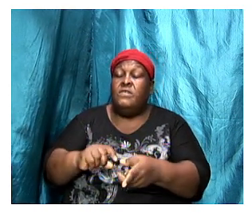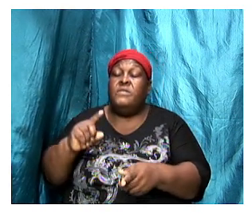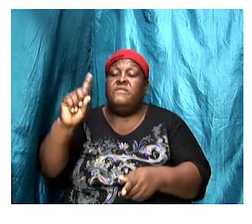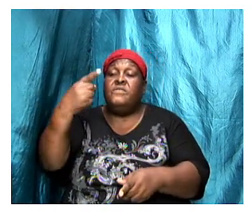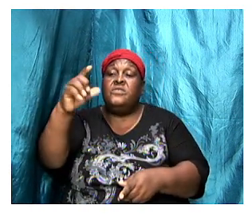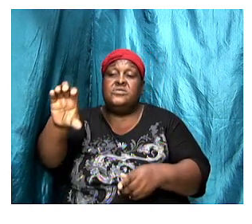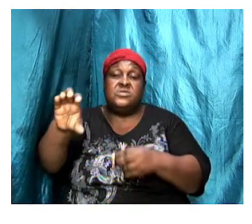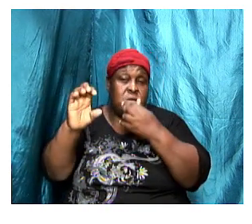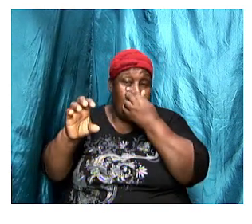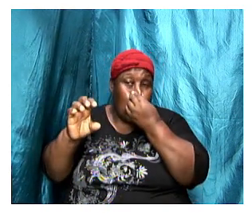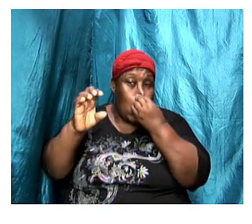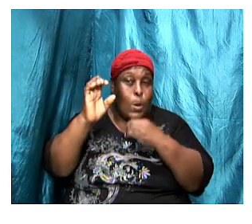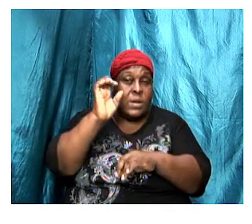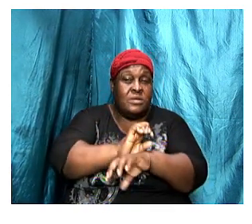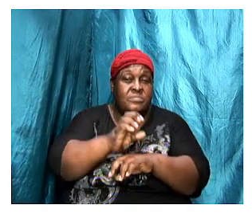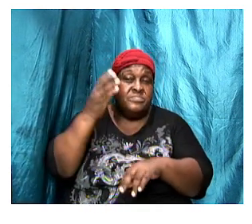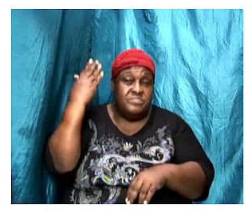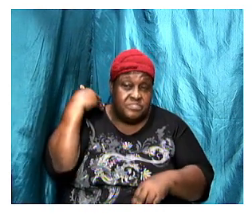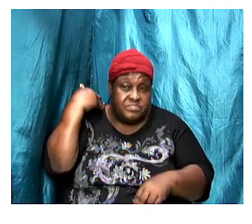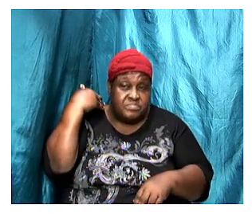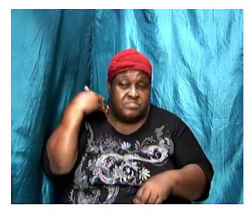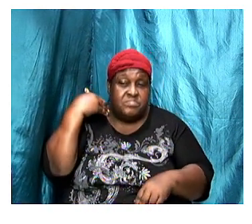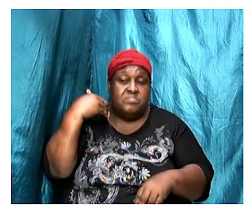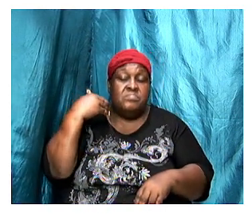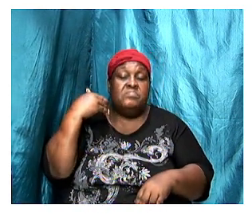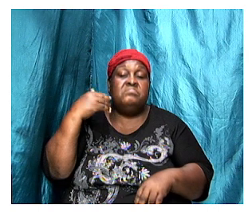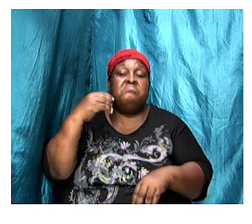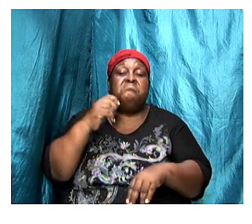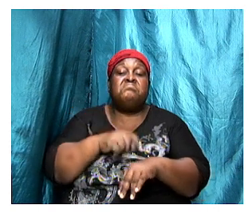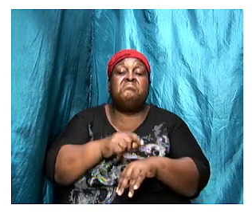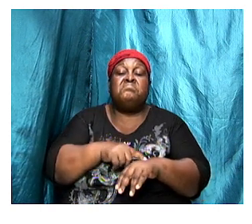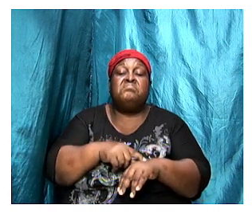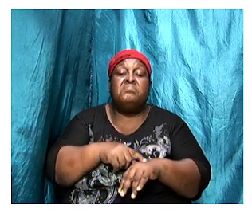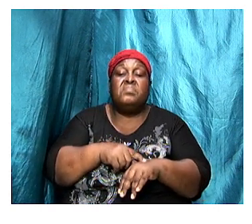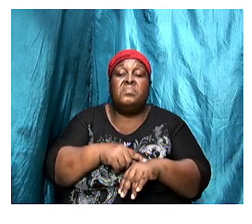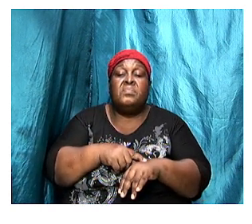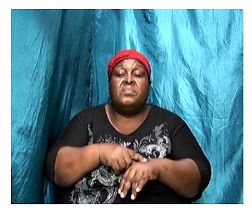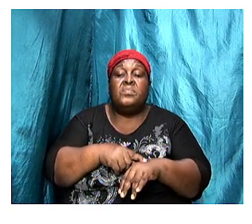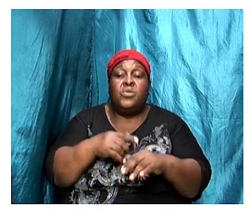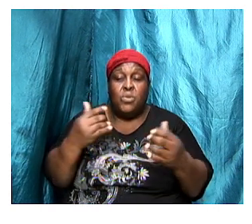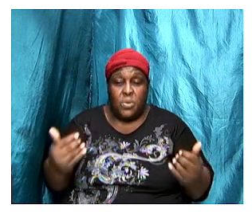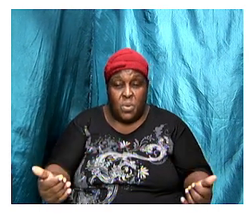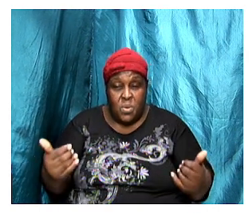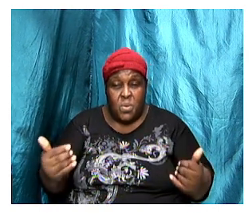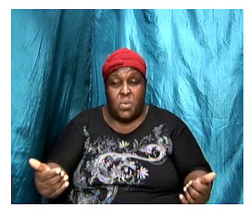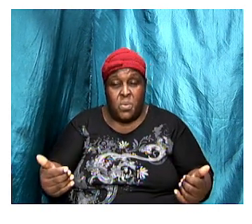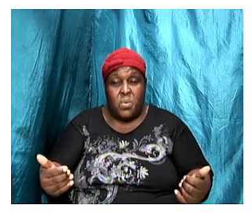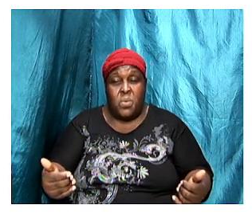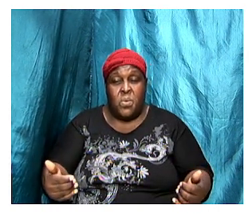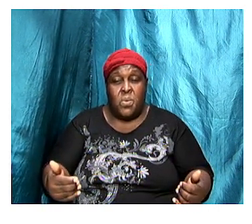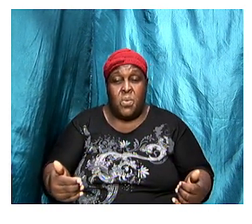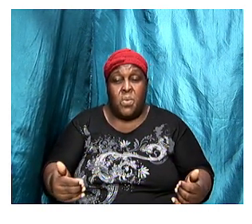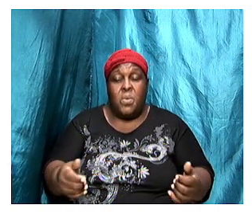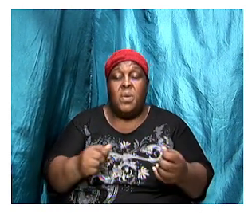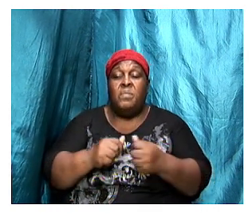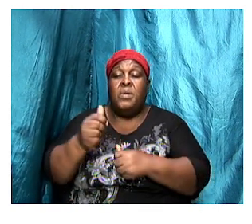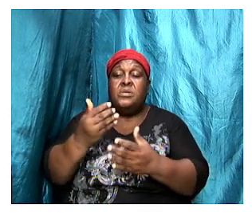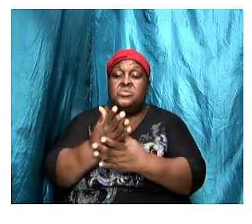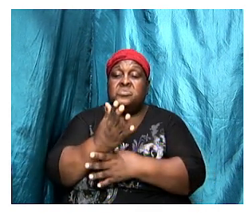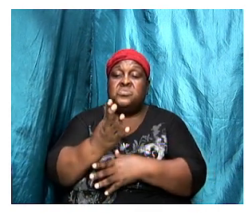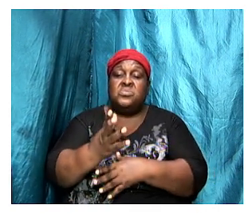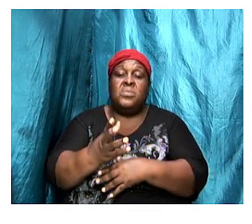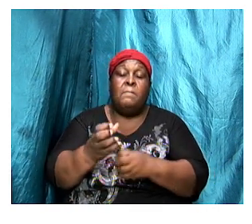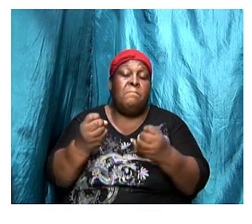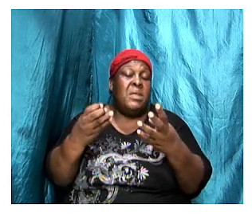where these seven were, from that time right down to where we are. We have passed through a couple hundred